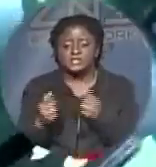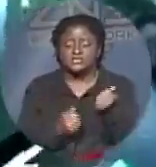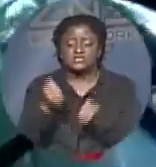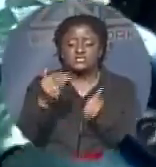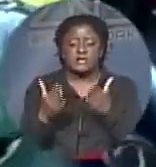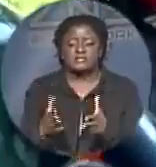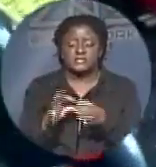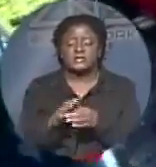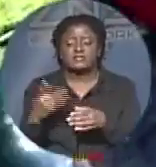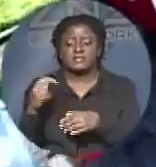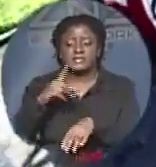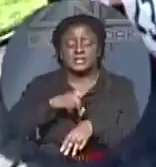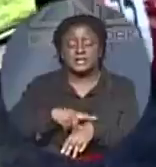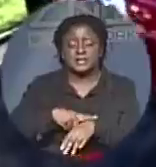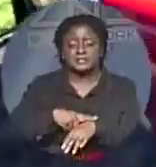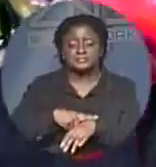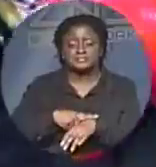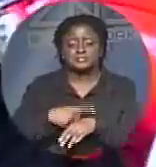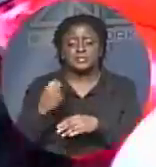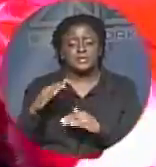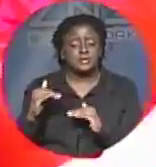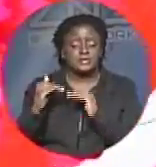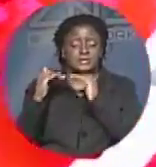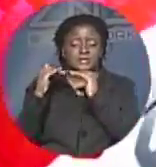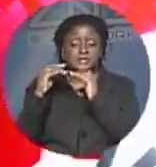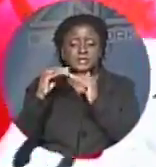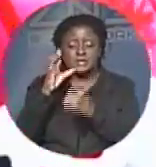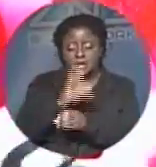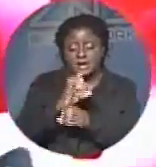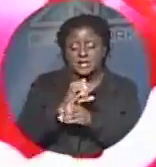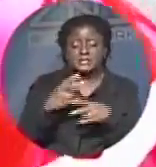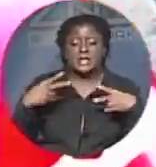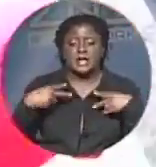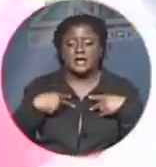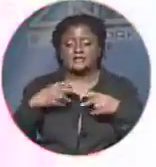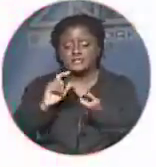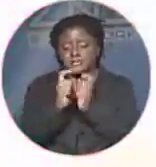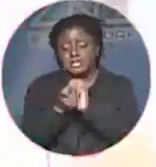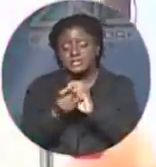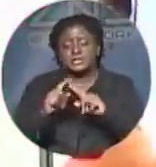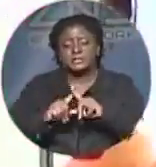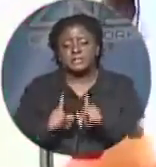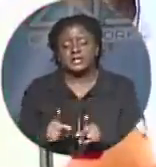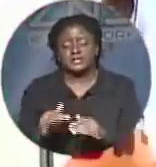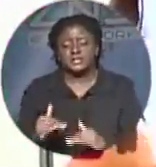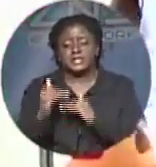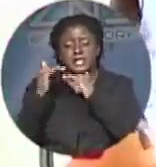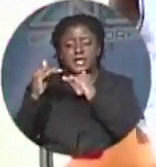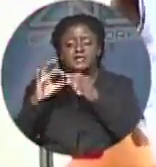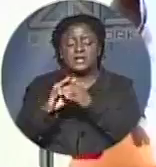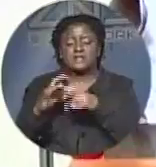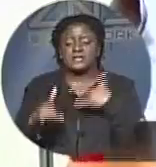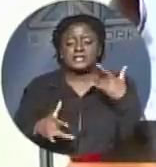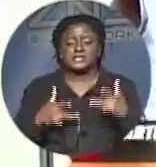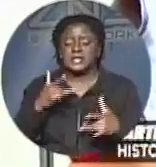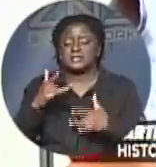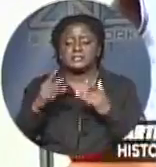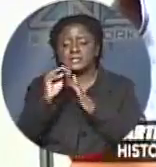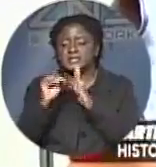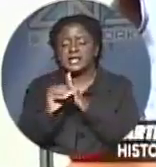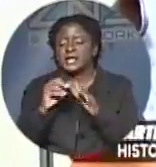masterpieces has changed, but the level of excitement over them and this destination hasn't. A golf car right now.